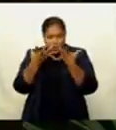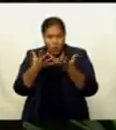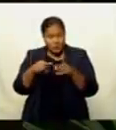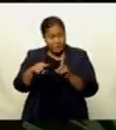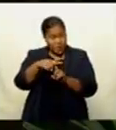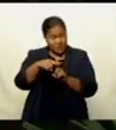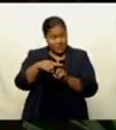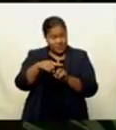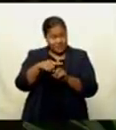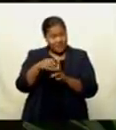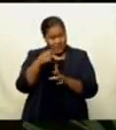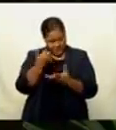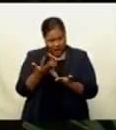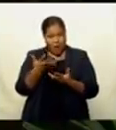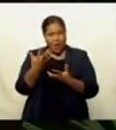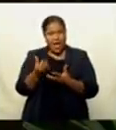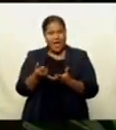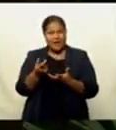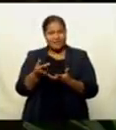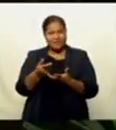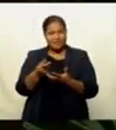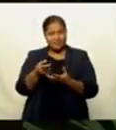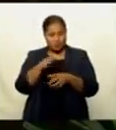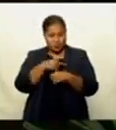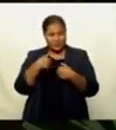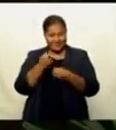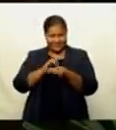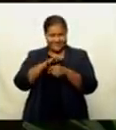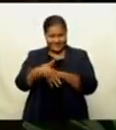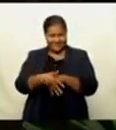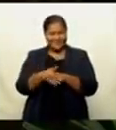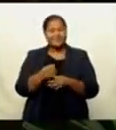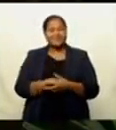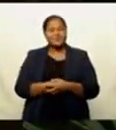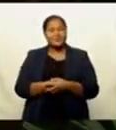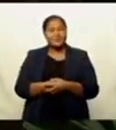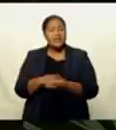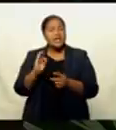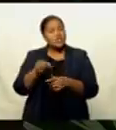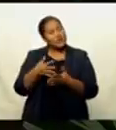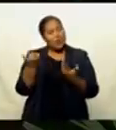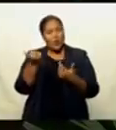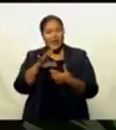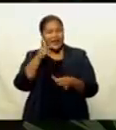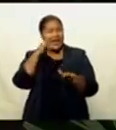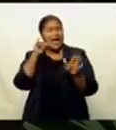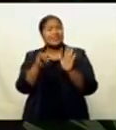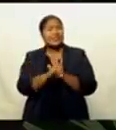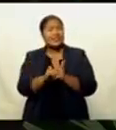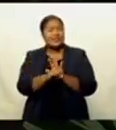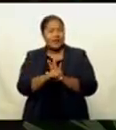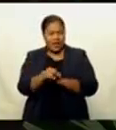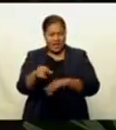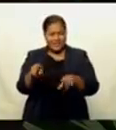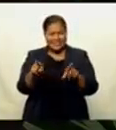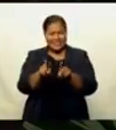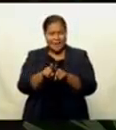that are currently active during this pandemic. And they have identified that it is the same